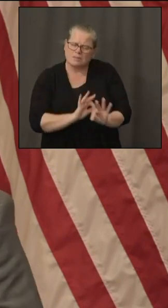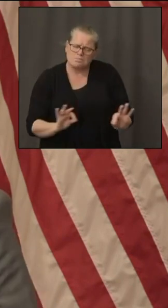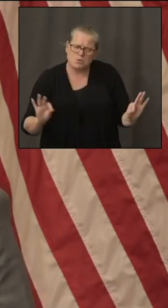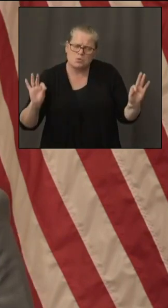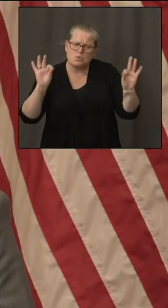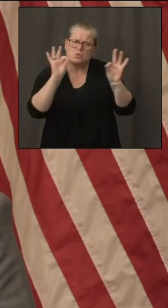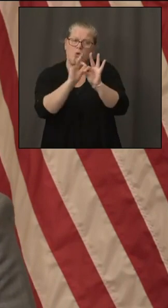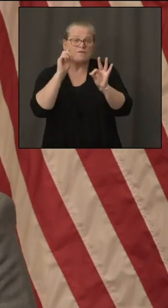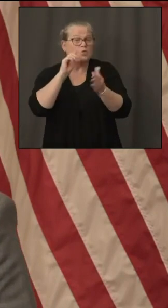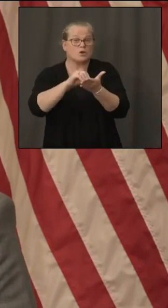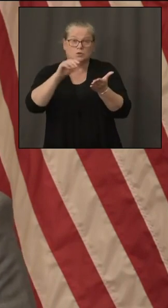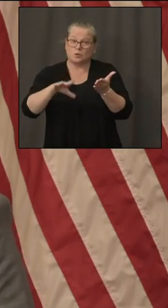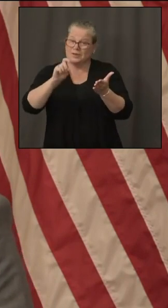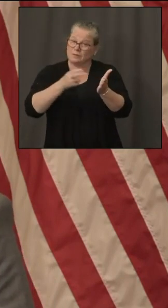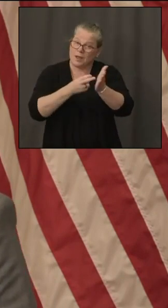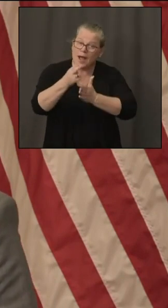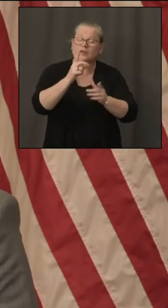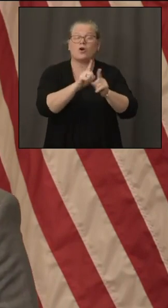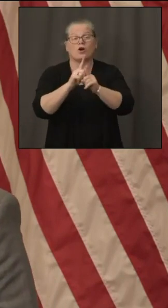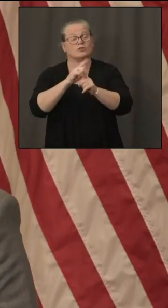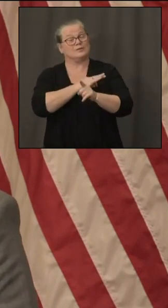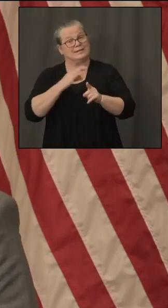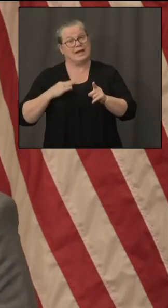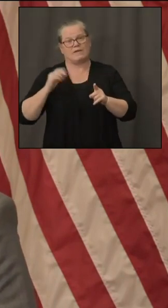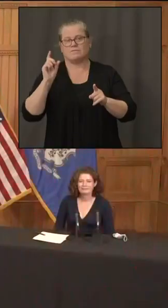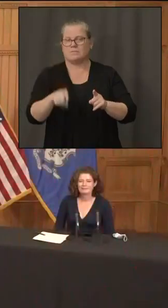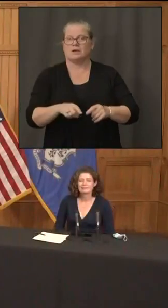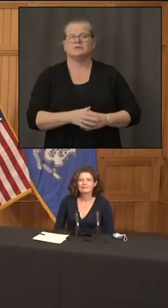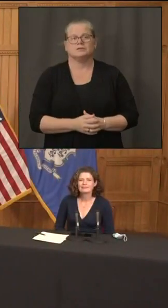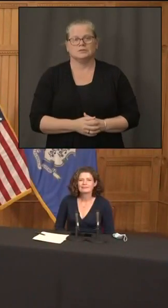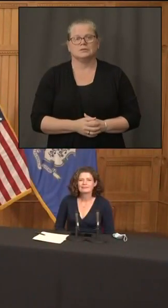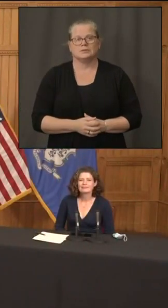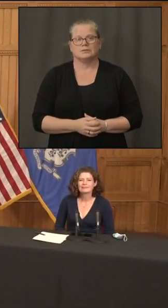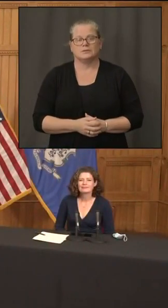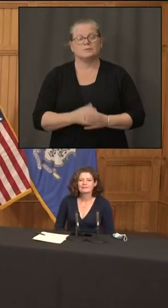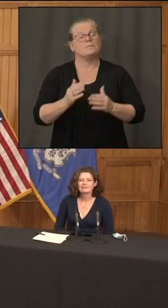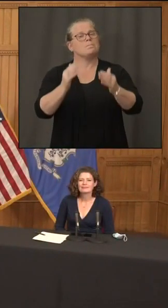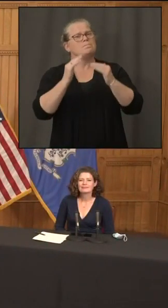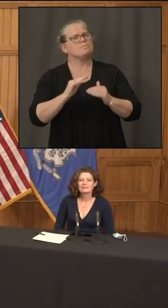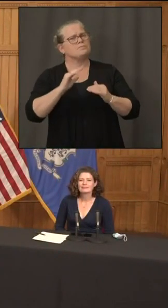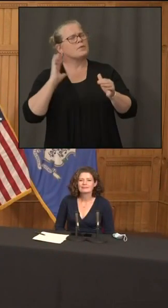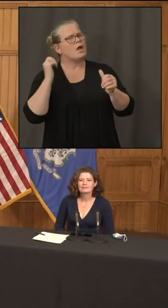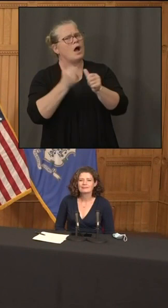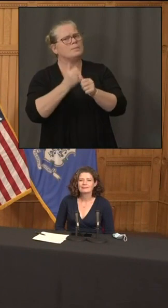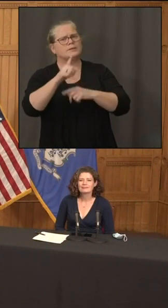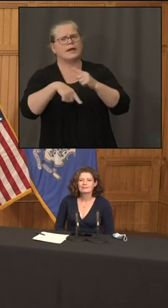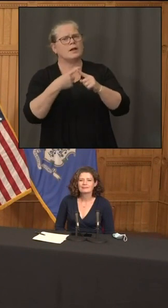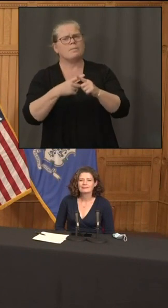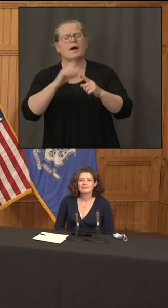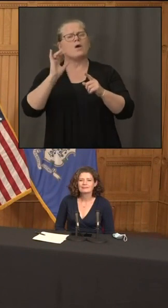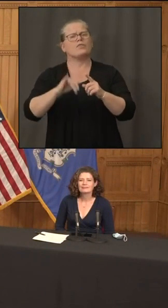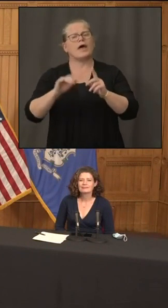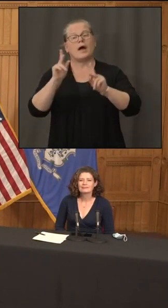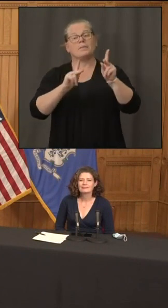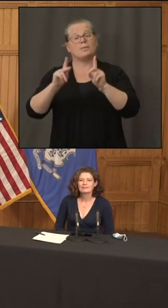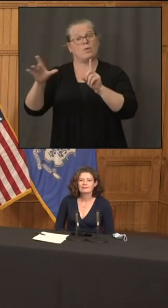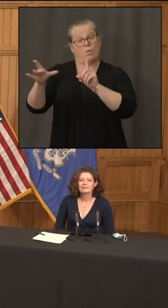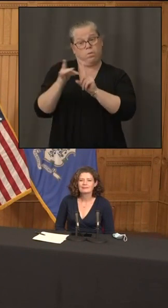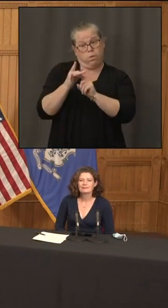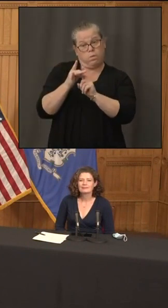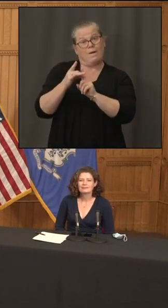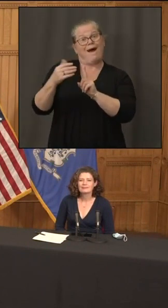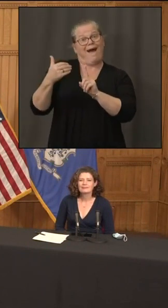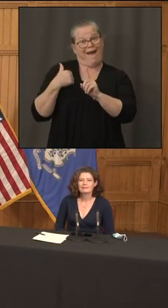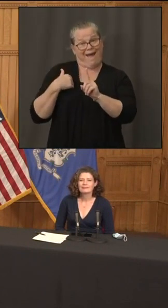students but for our staff and finally can i get an update on contact tracing how that is going are people cooperating